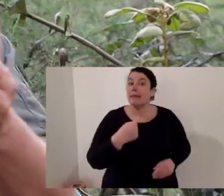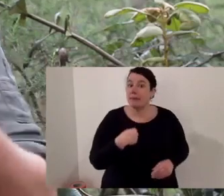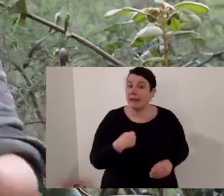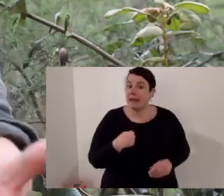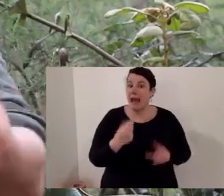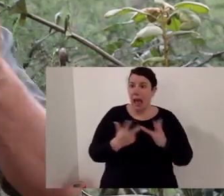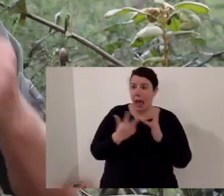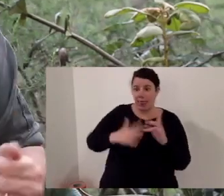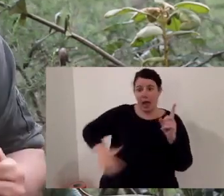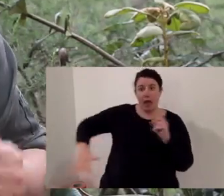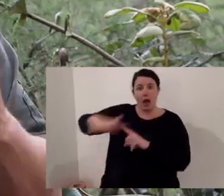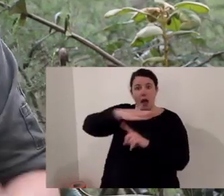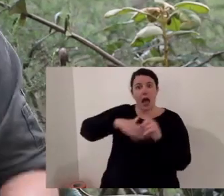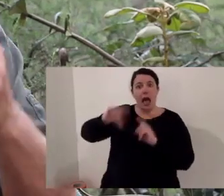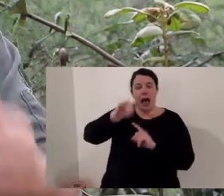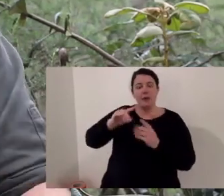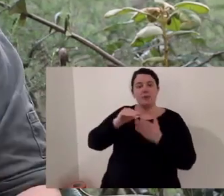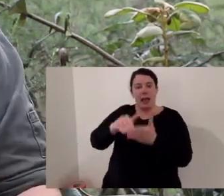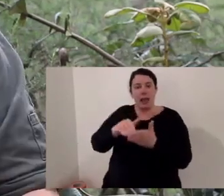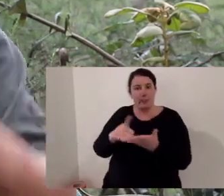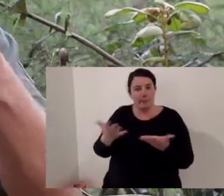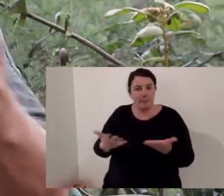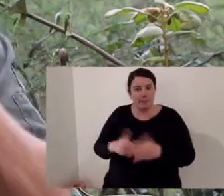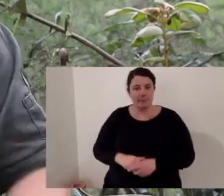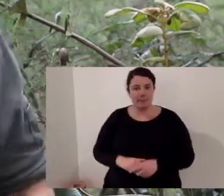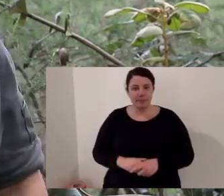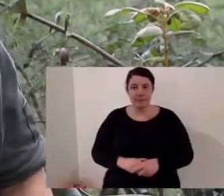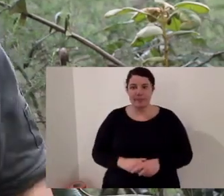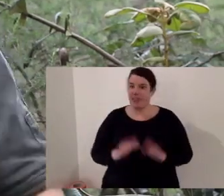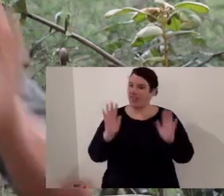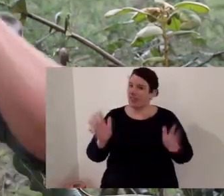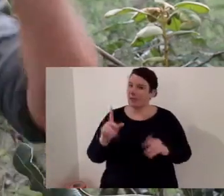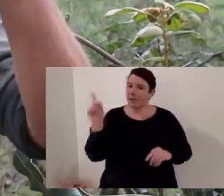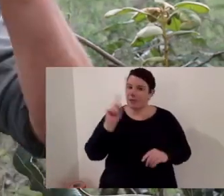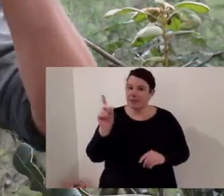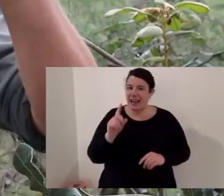and you tell me other ecosystem engineers that you've found.